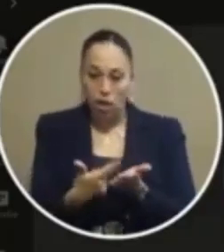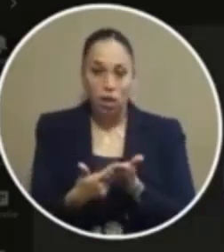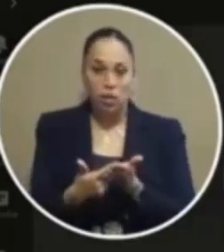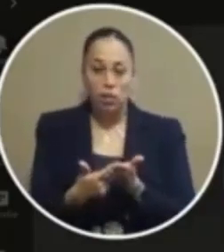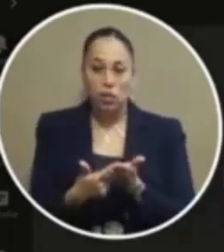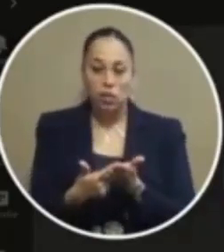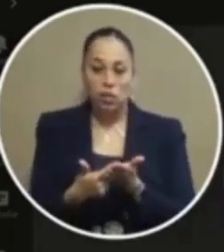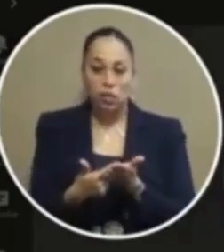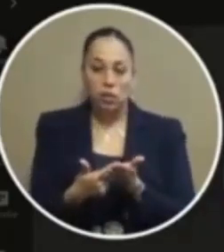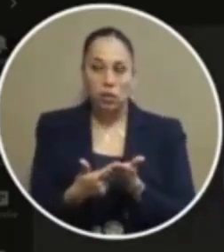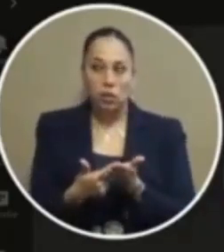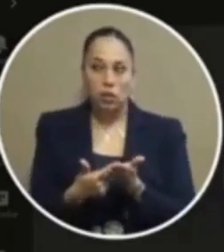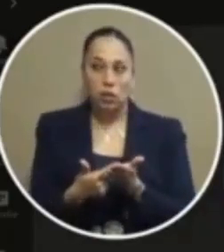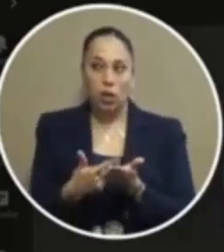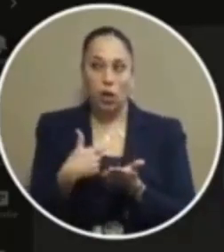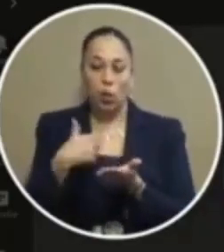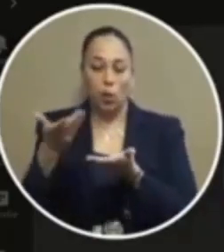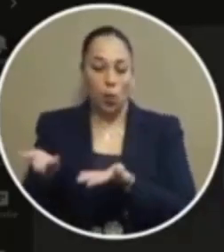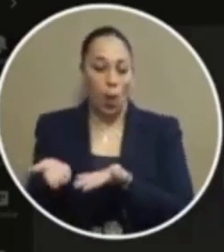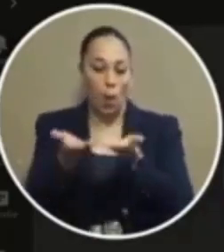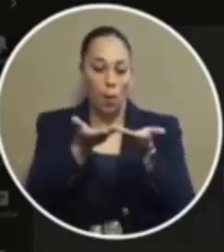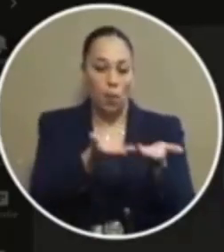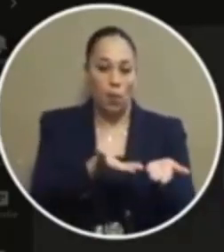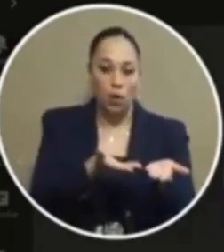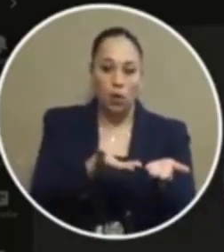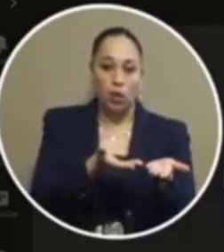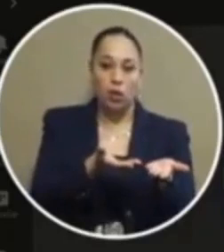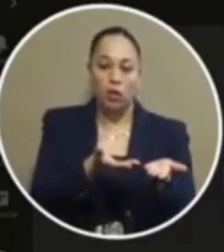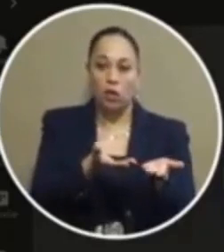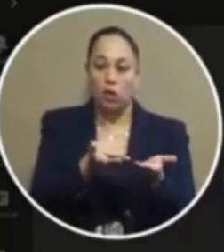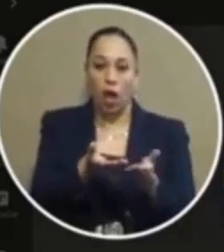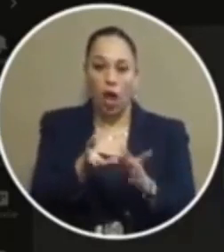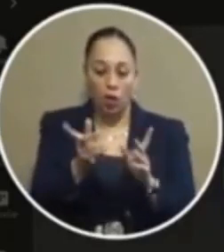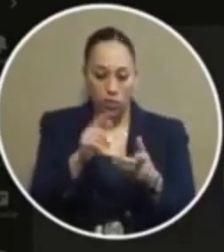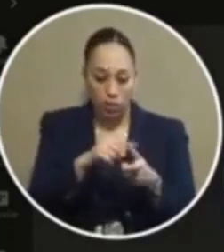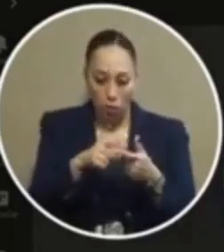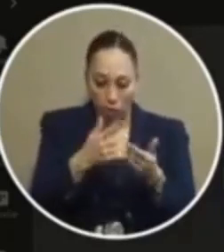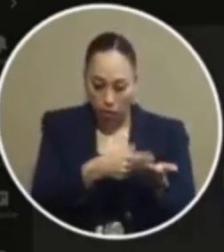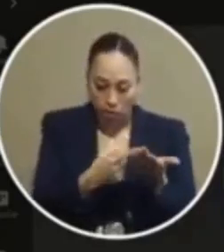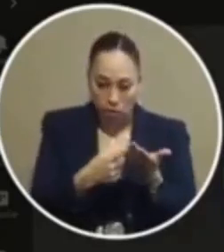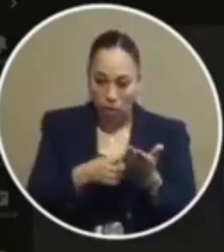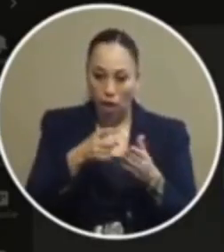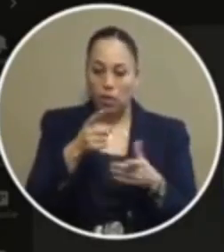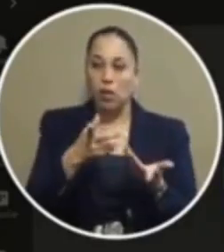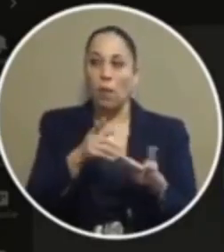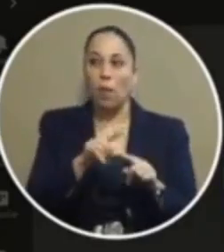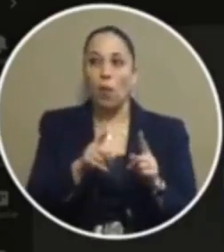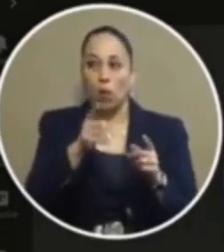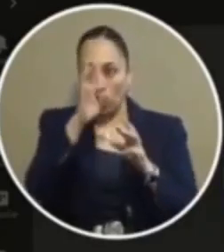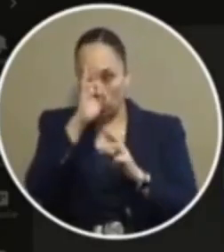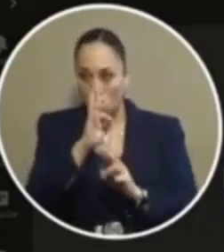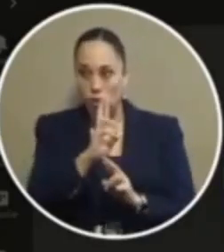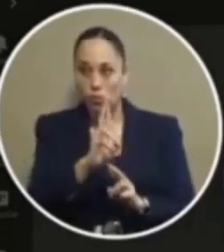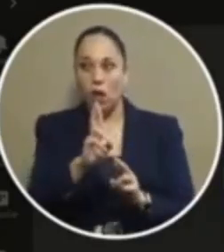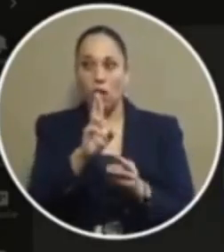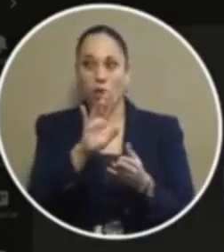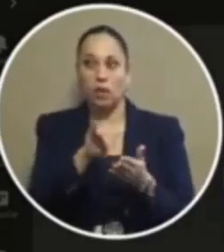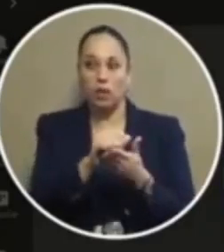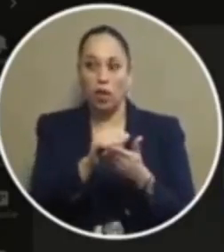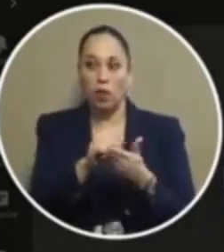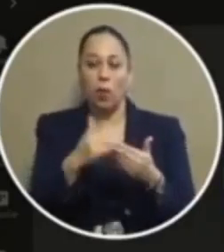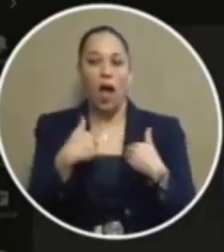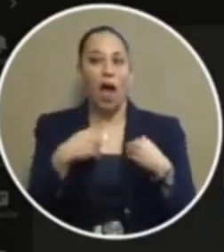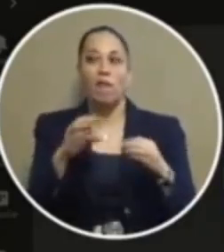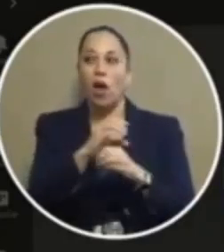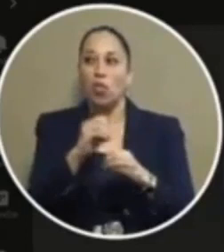we're bringing new new meaning to the word belabor but uh in irrespective of that we have had no